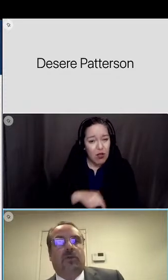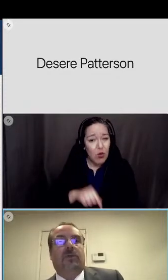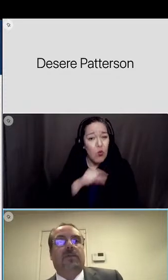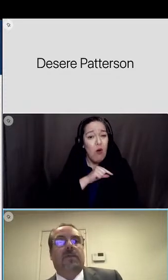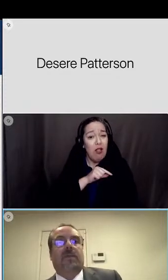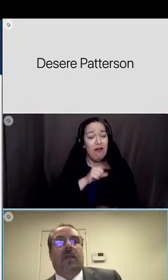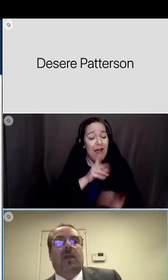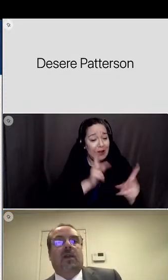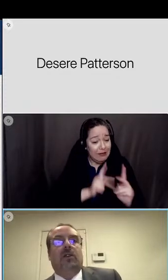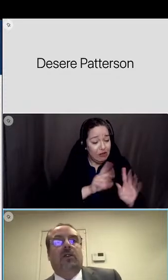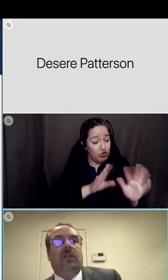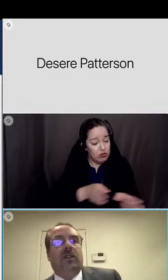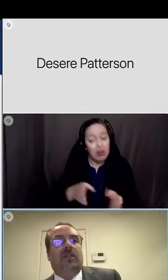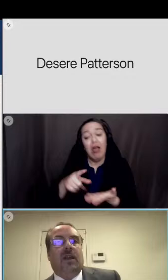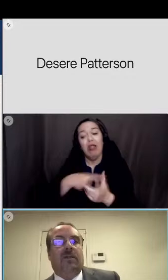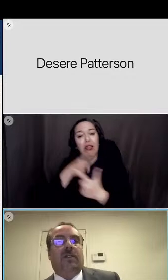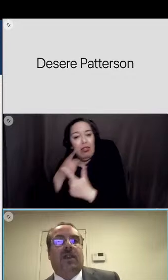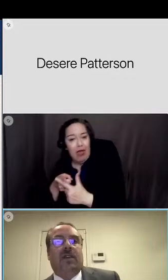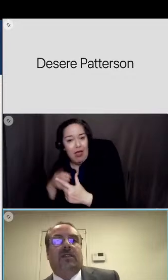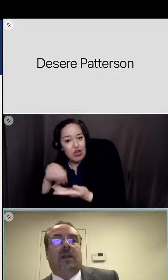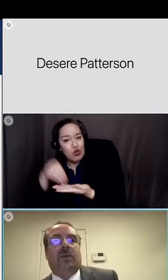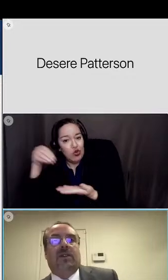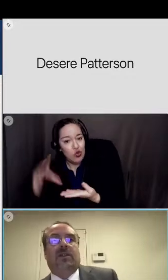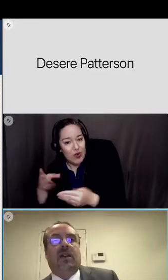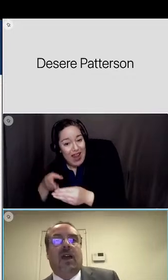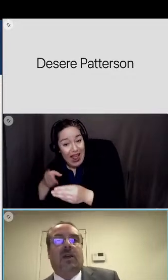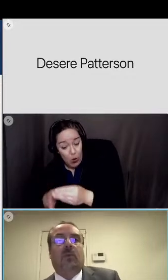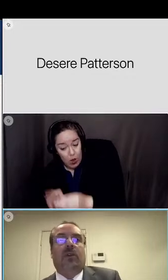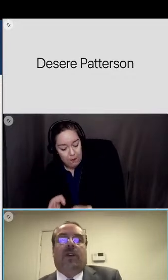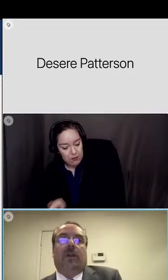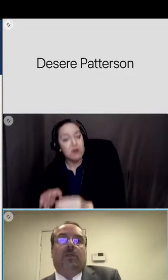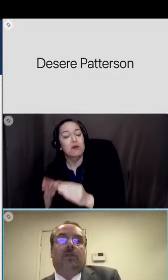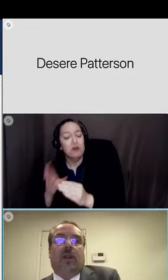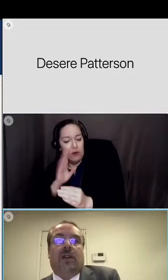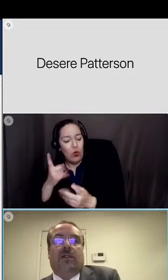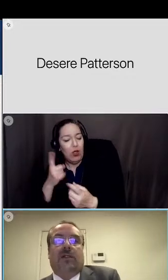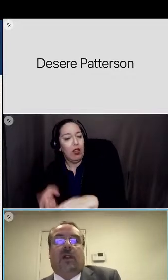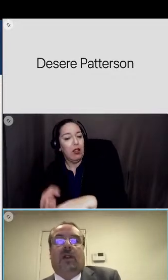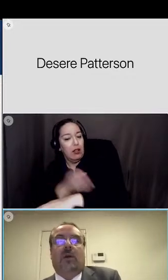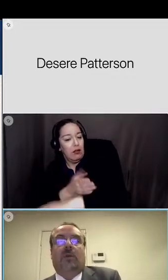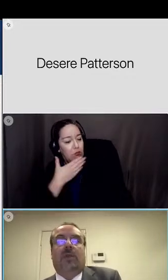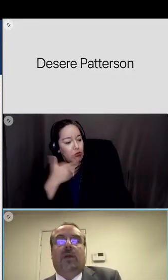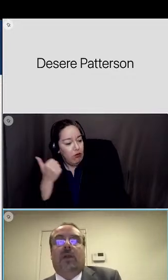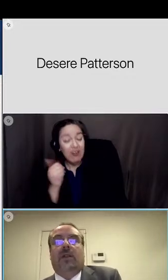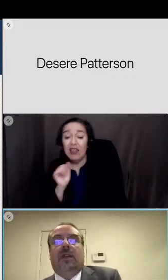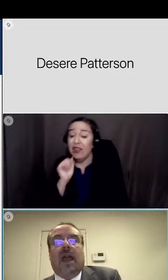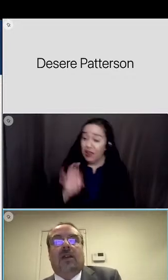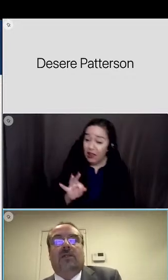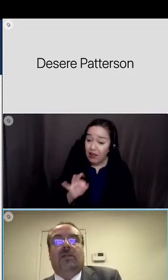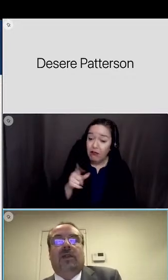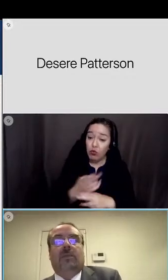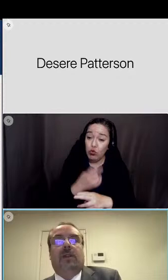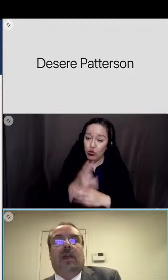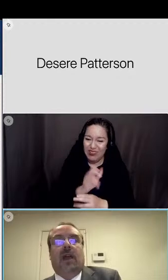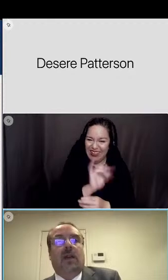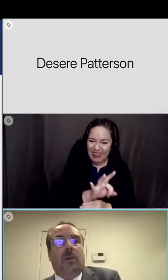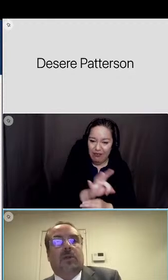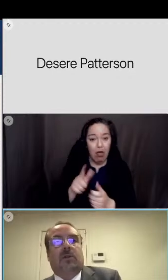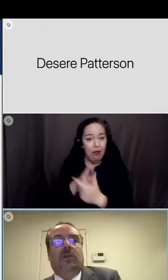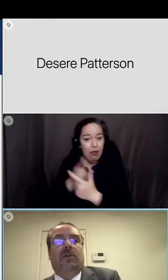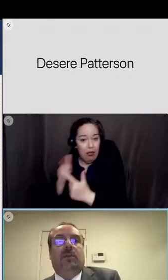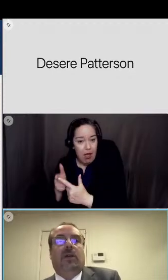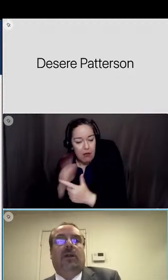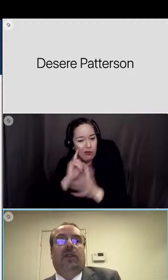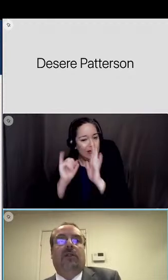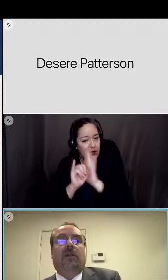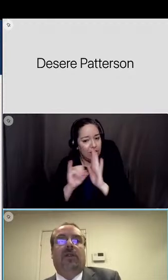will improve using these if then statements as a guide we developed strategies along with the action steps and